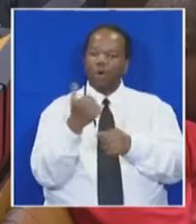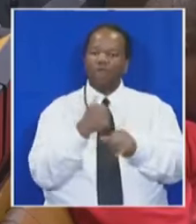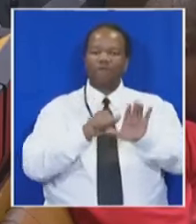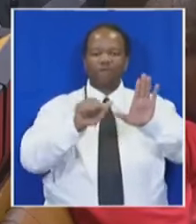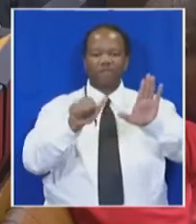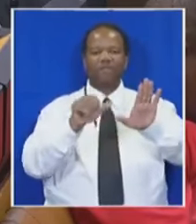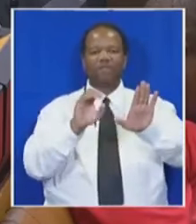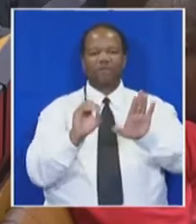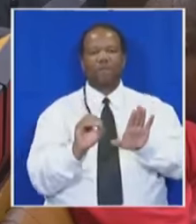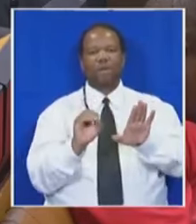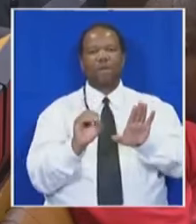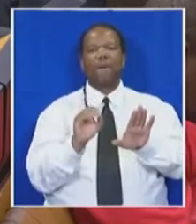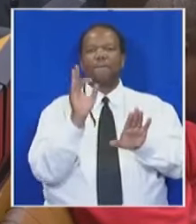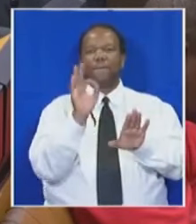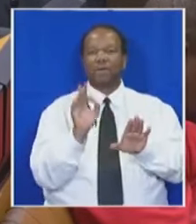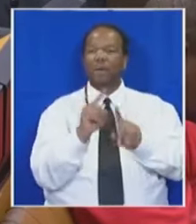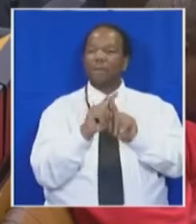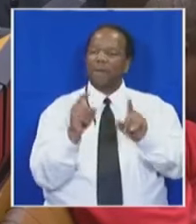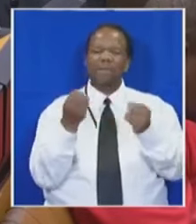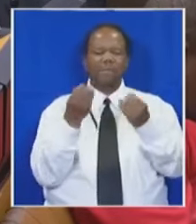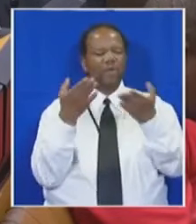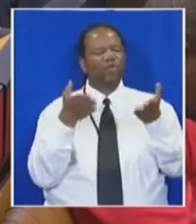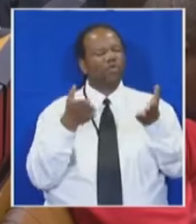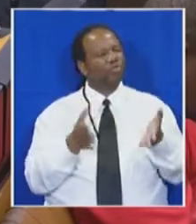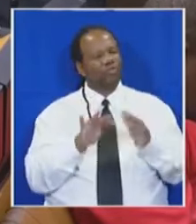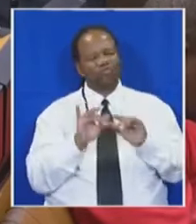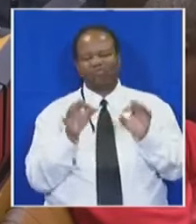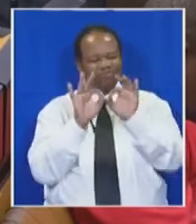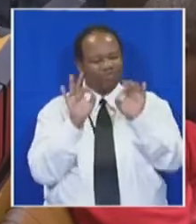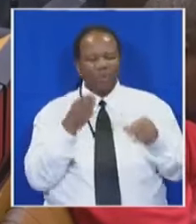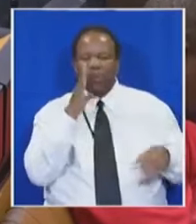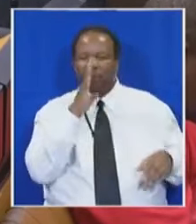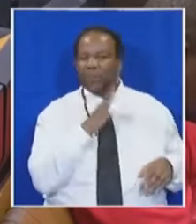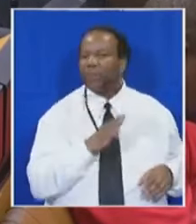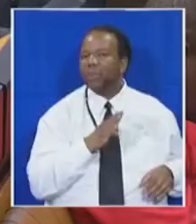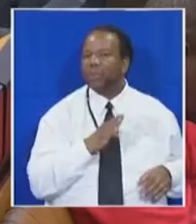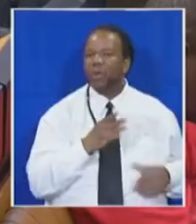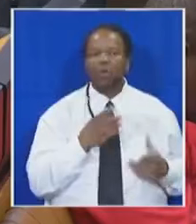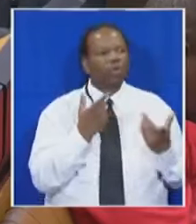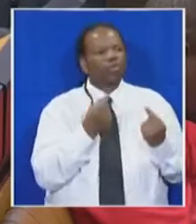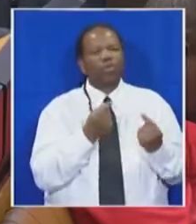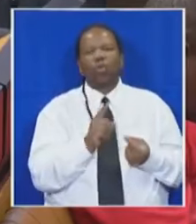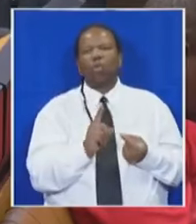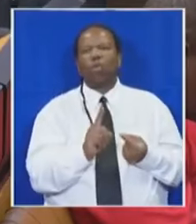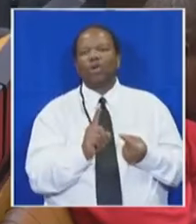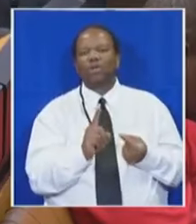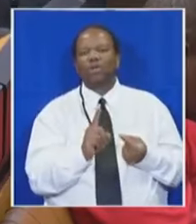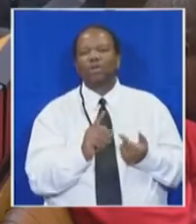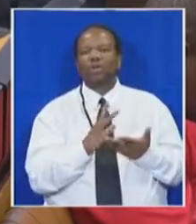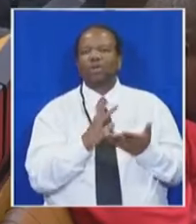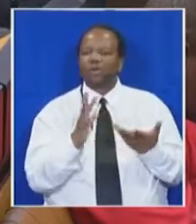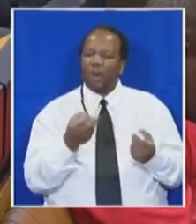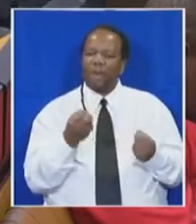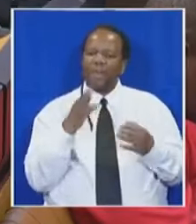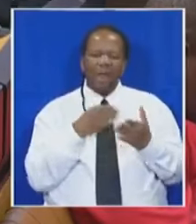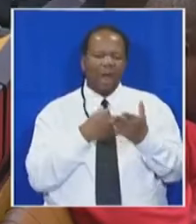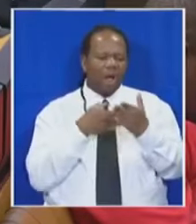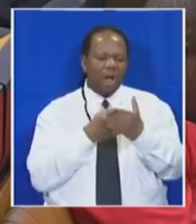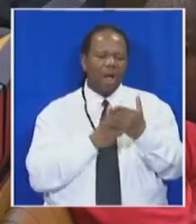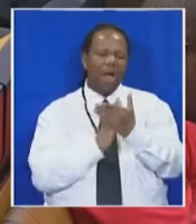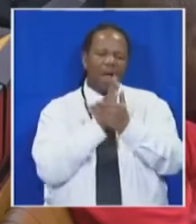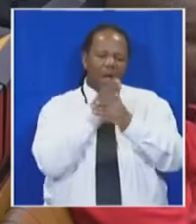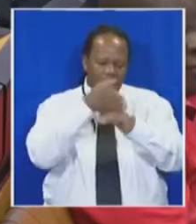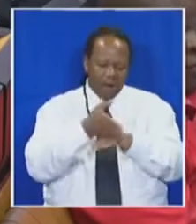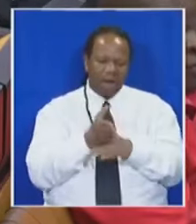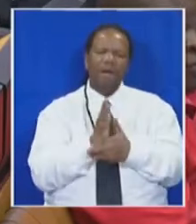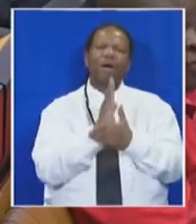Many students today sit at home with no certificates. What are they ought to do? After so many obstacles they have surpassed, they are still